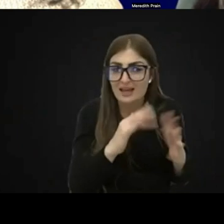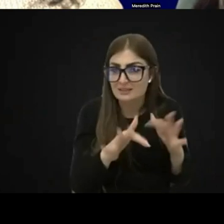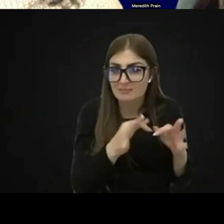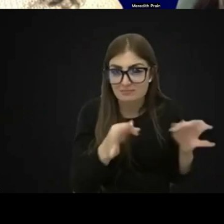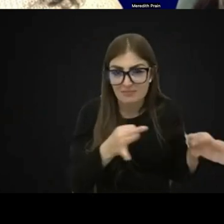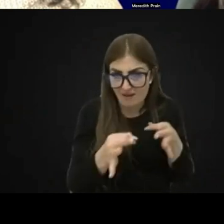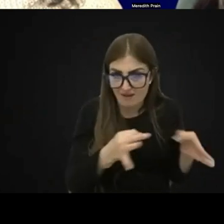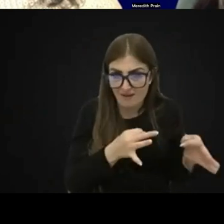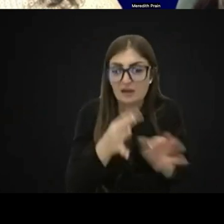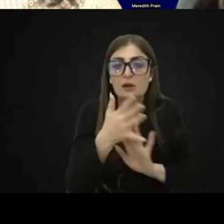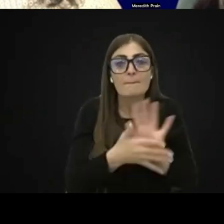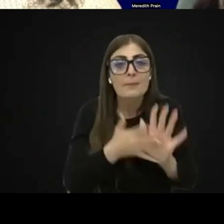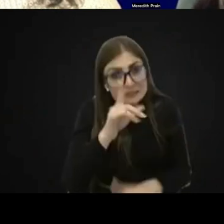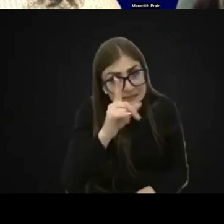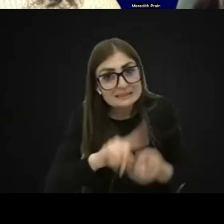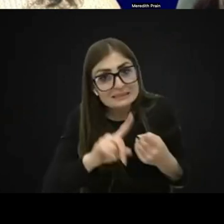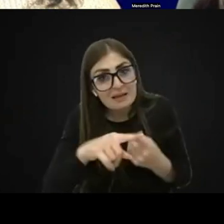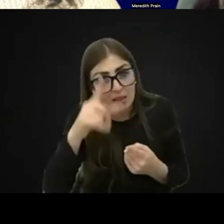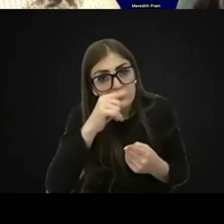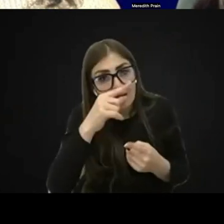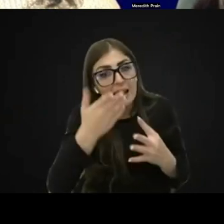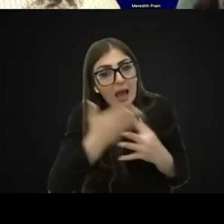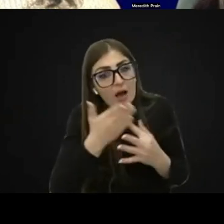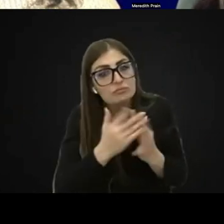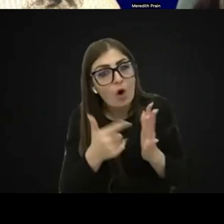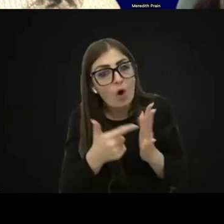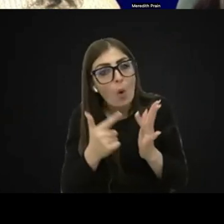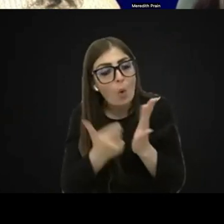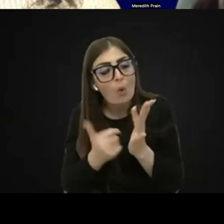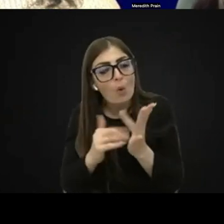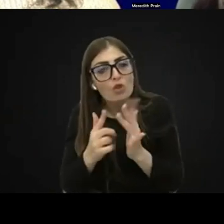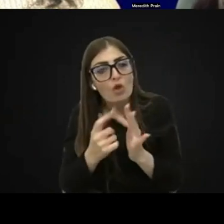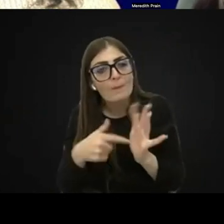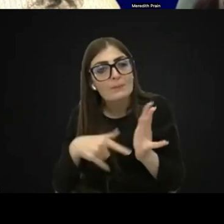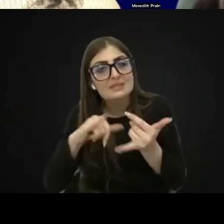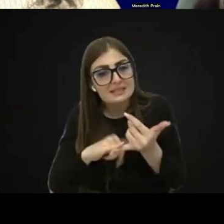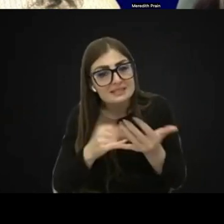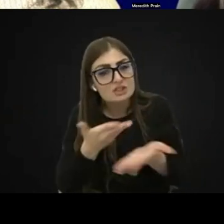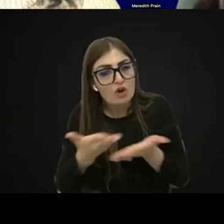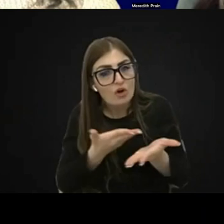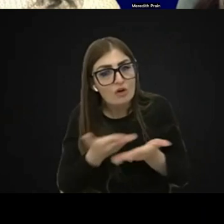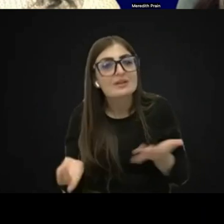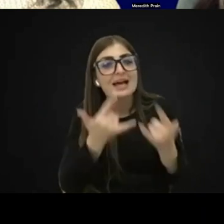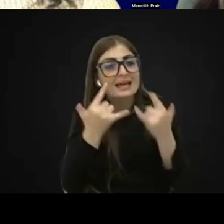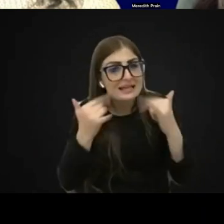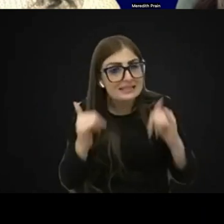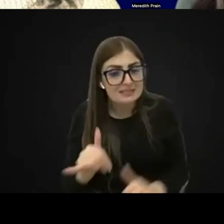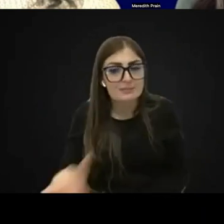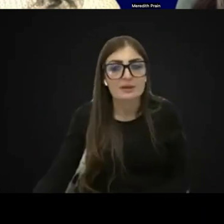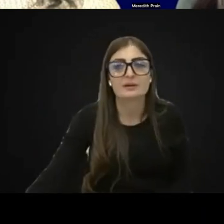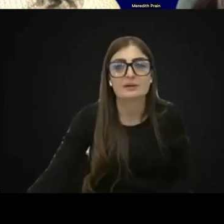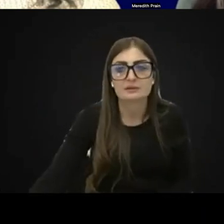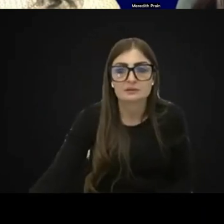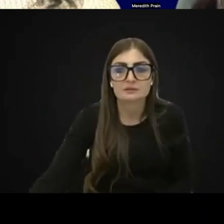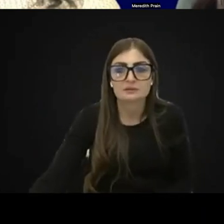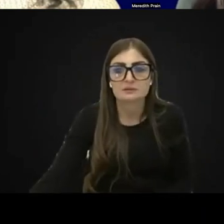are they still able to access orthoptic services, and a functional vision assessment? Can schools